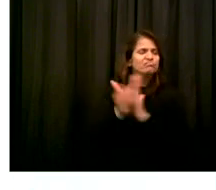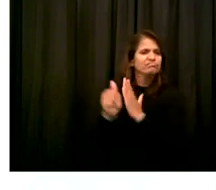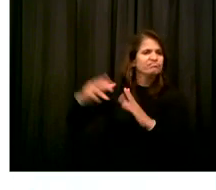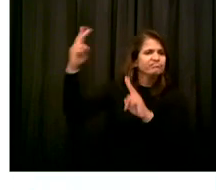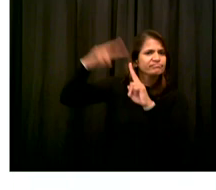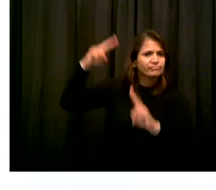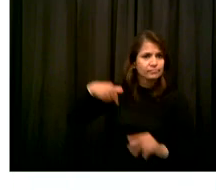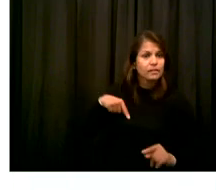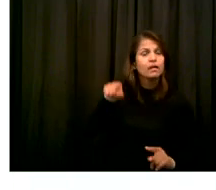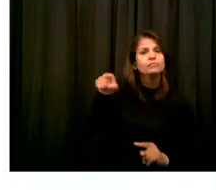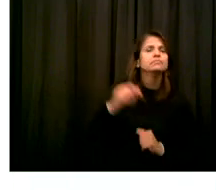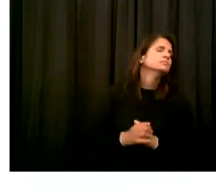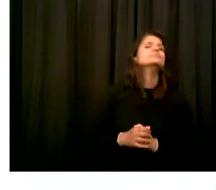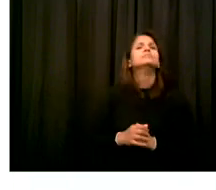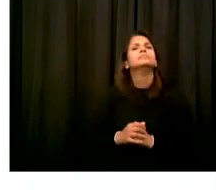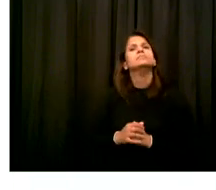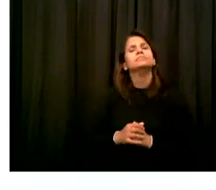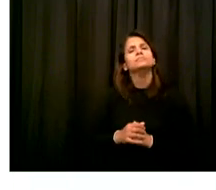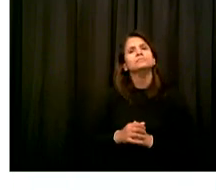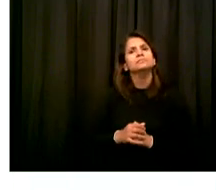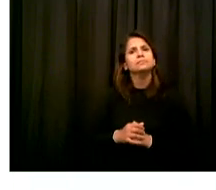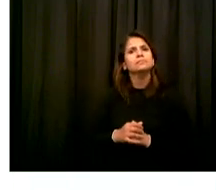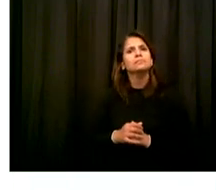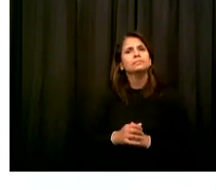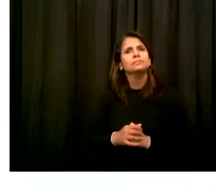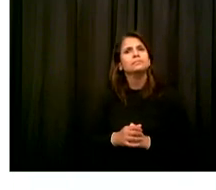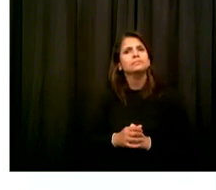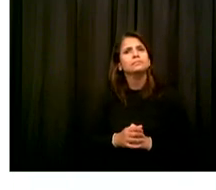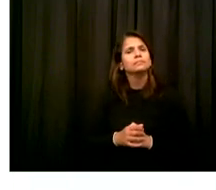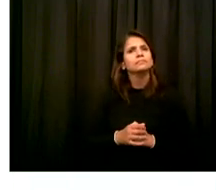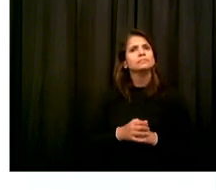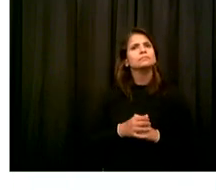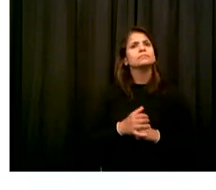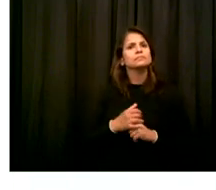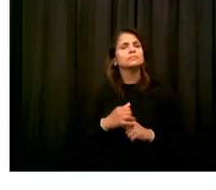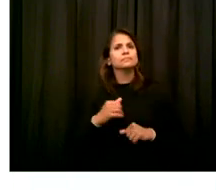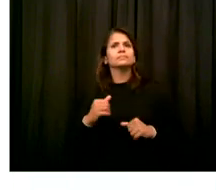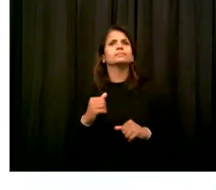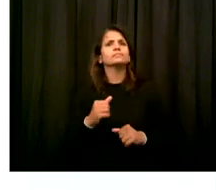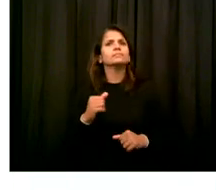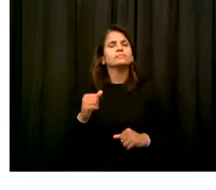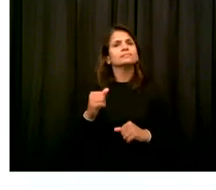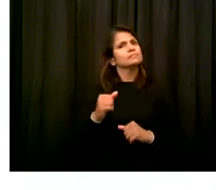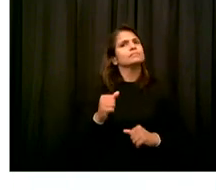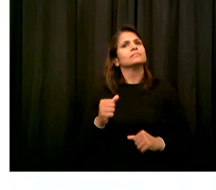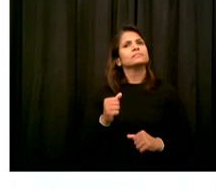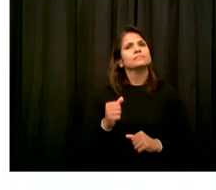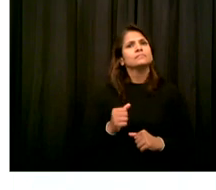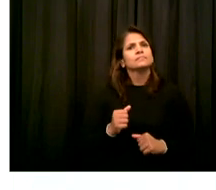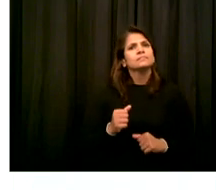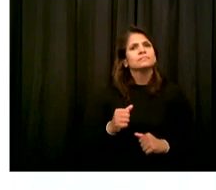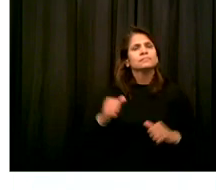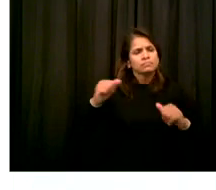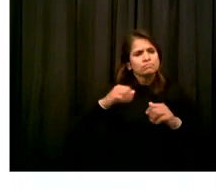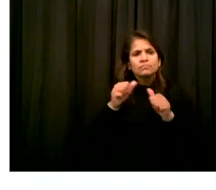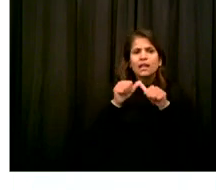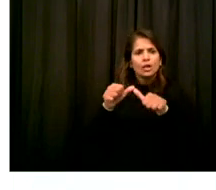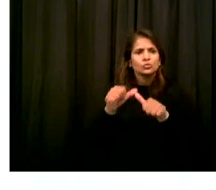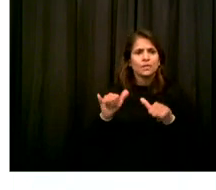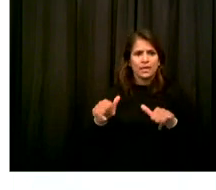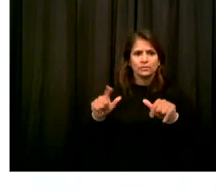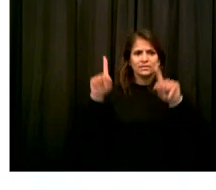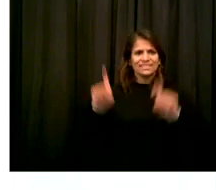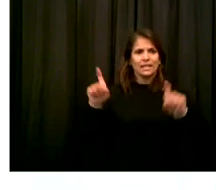So all to say, we want to continue our expanded testing approach, continue working